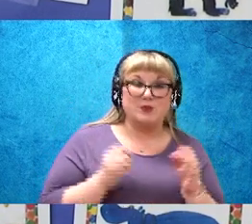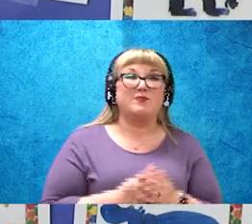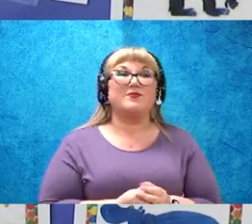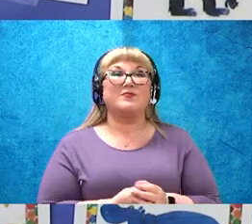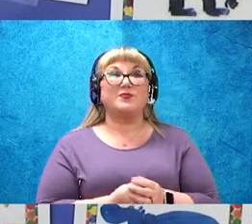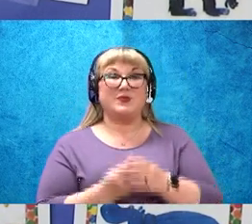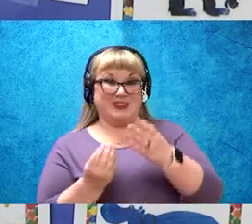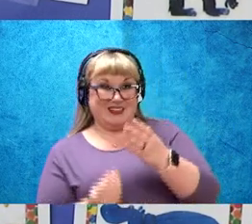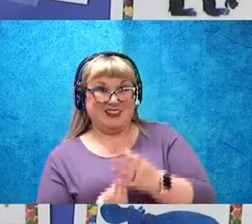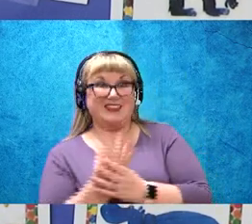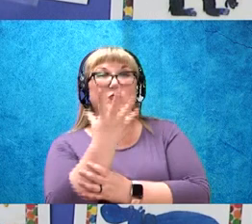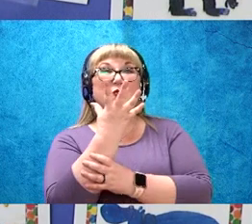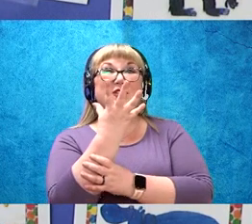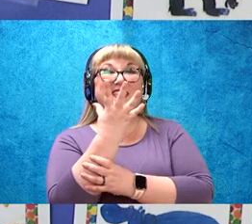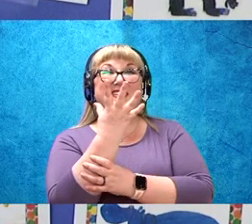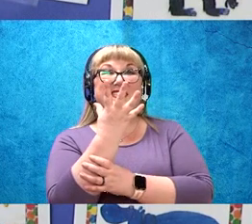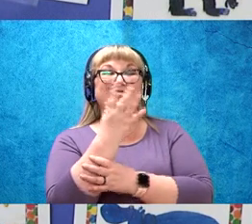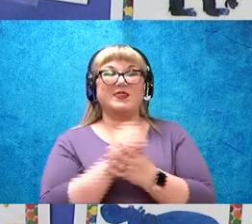Spring.